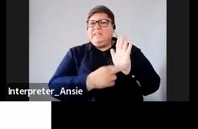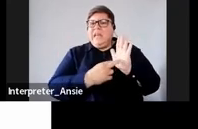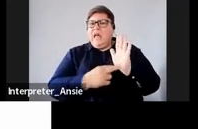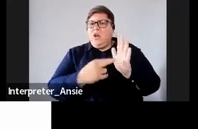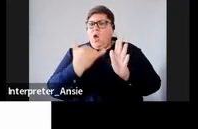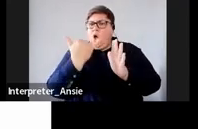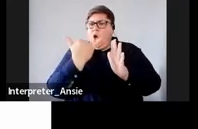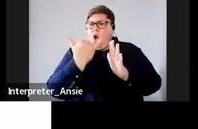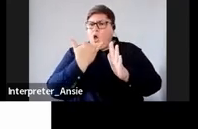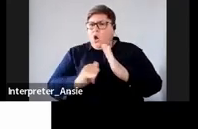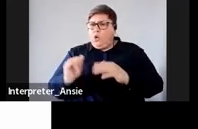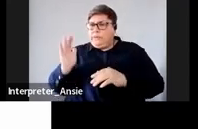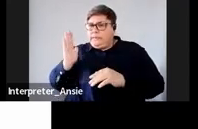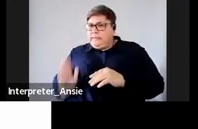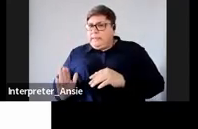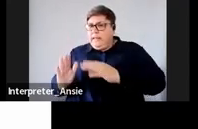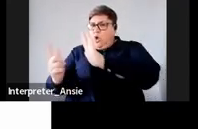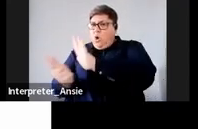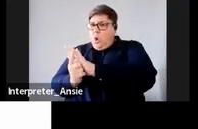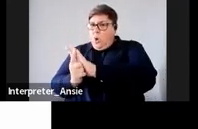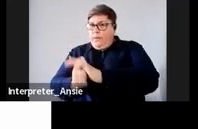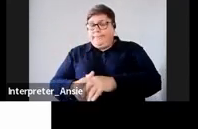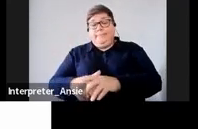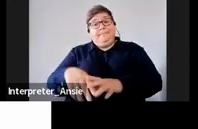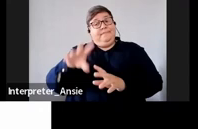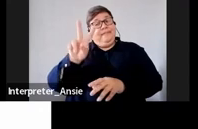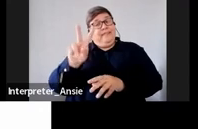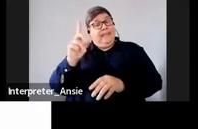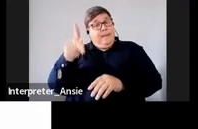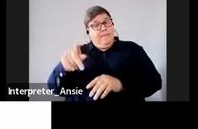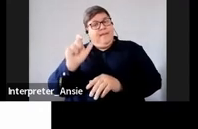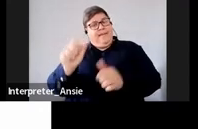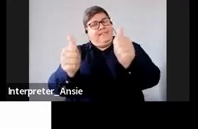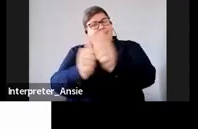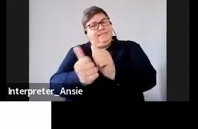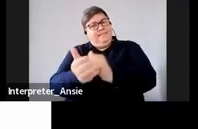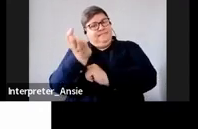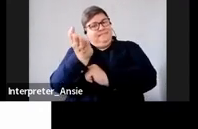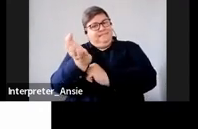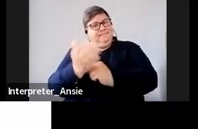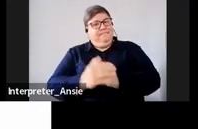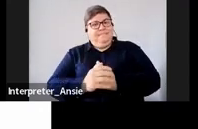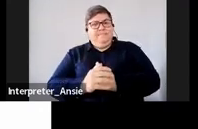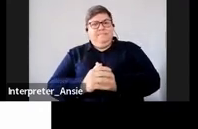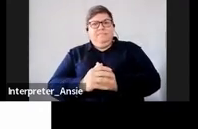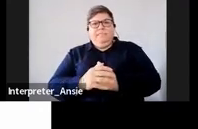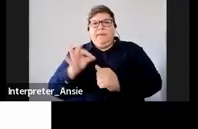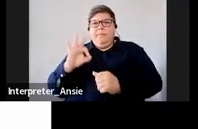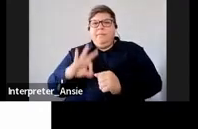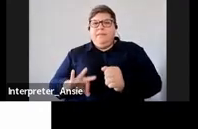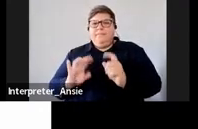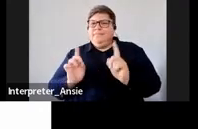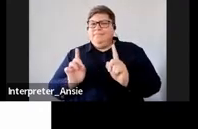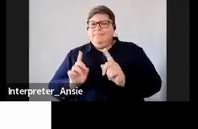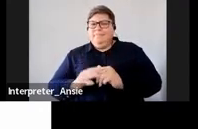the legislations VDP program is designed to assist you so what are the benefits for those who are